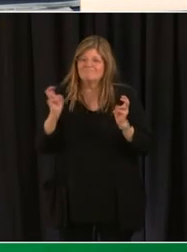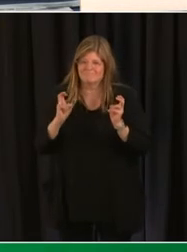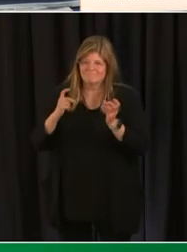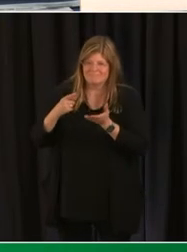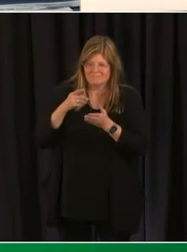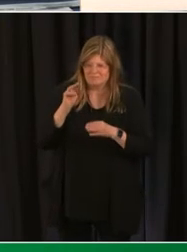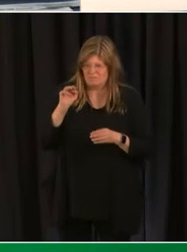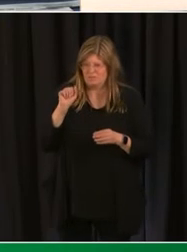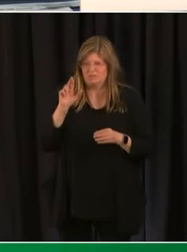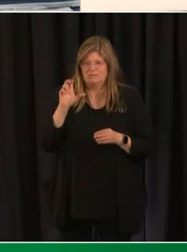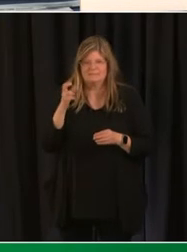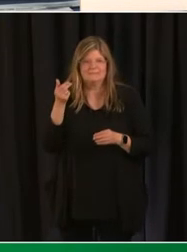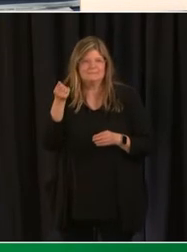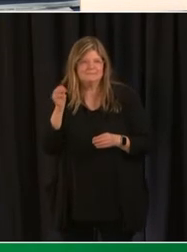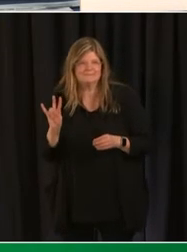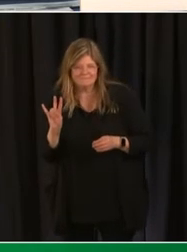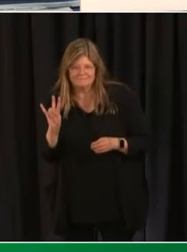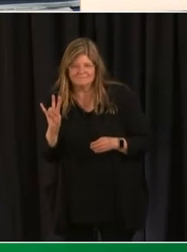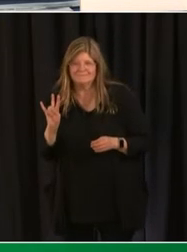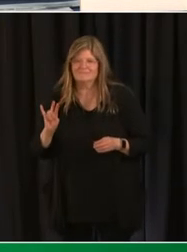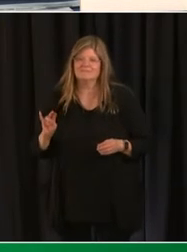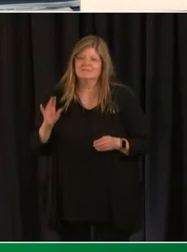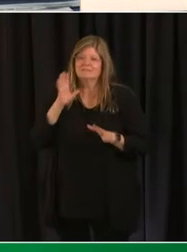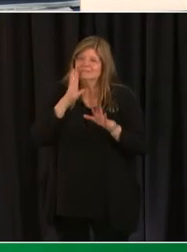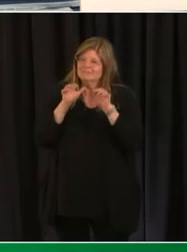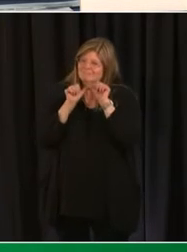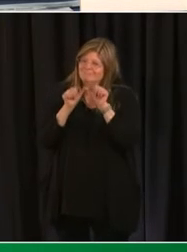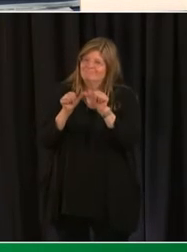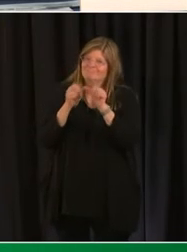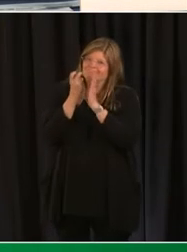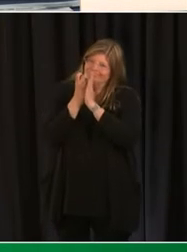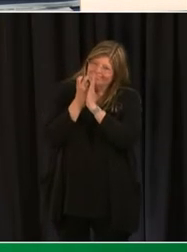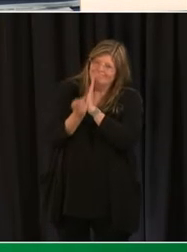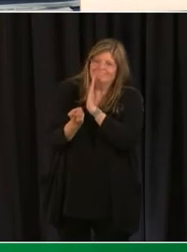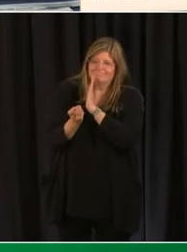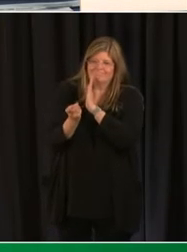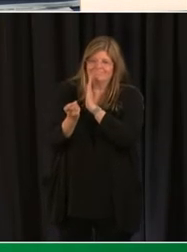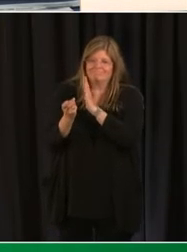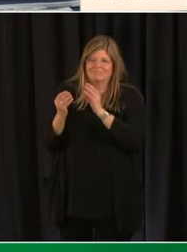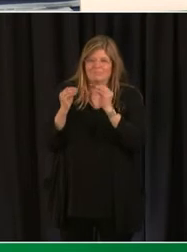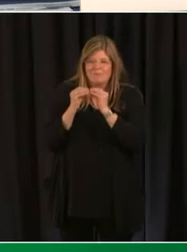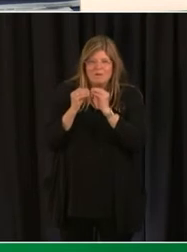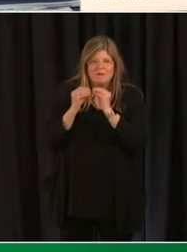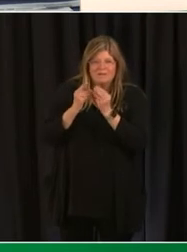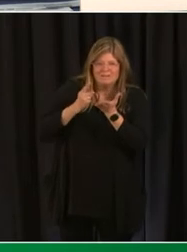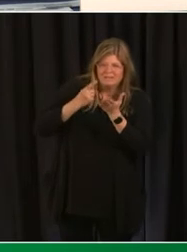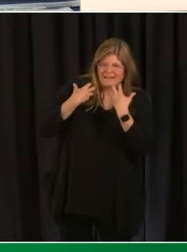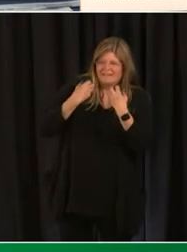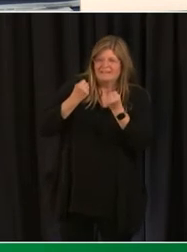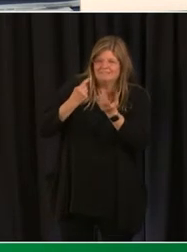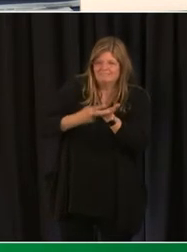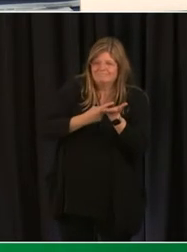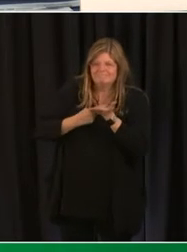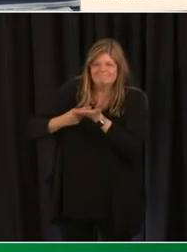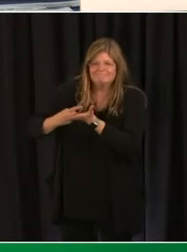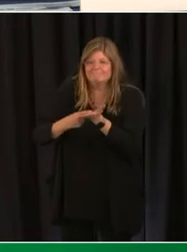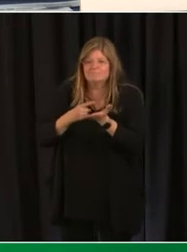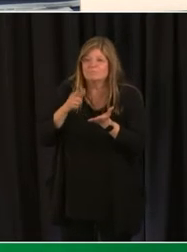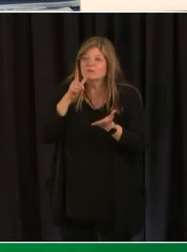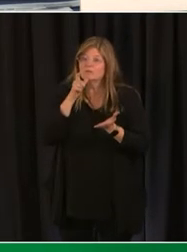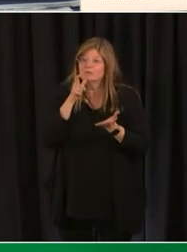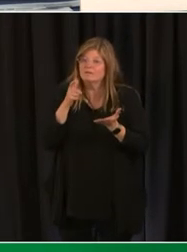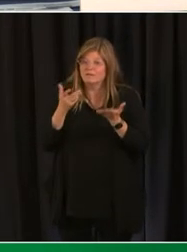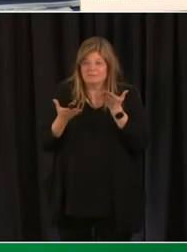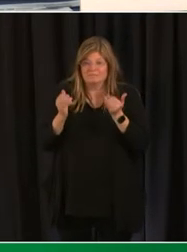welcome you to join the conversation as we continue to dive deep into our recovery discussions and then we will return for